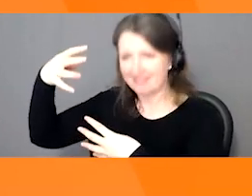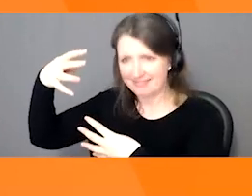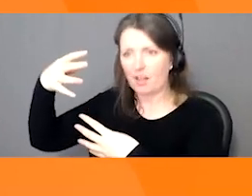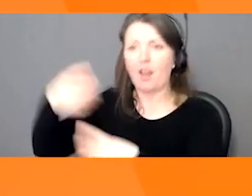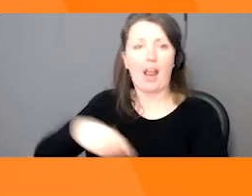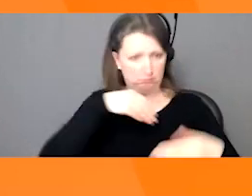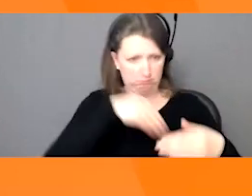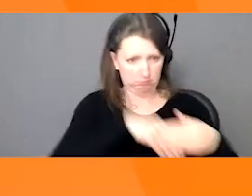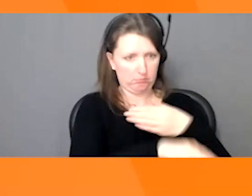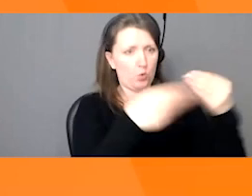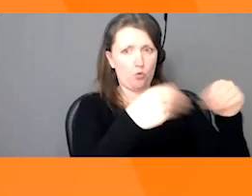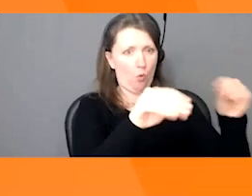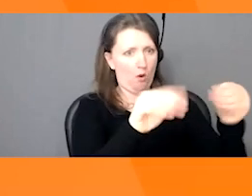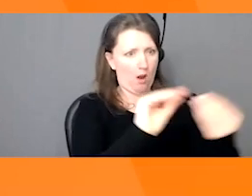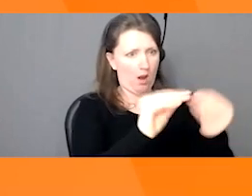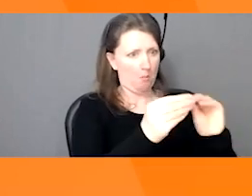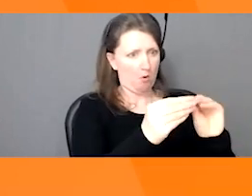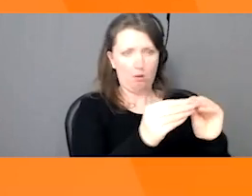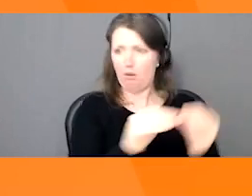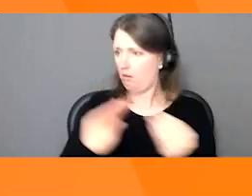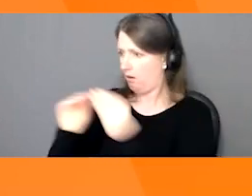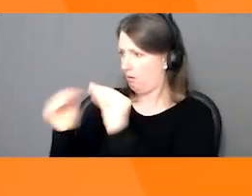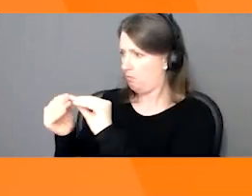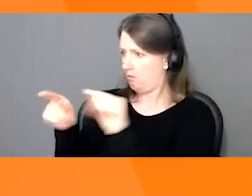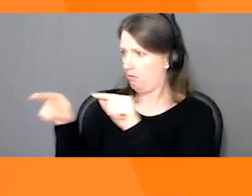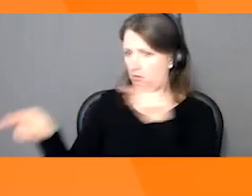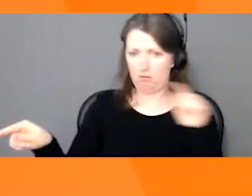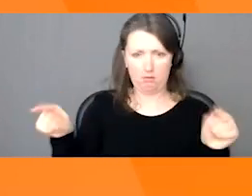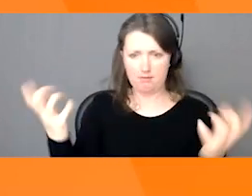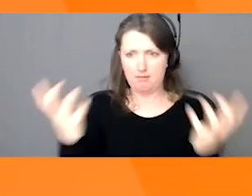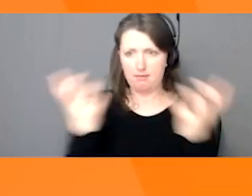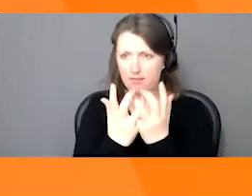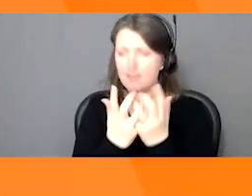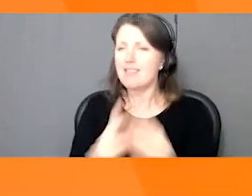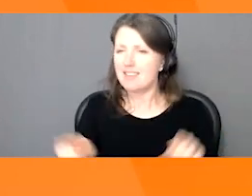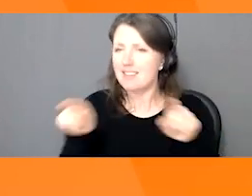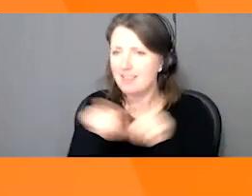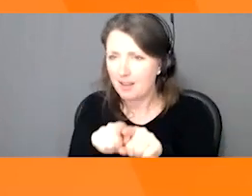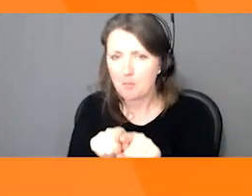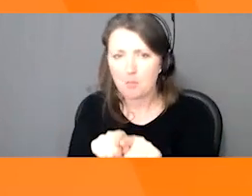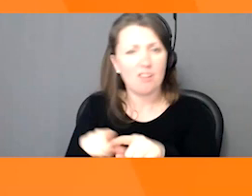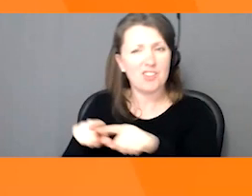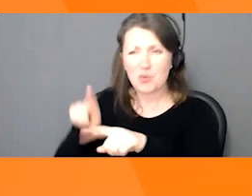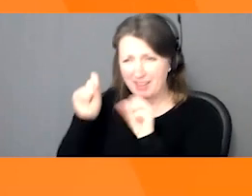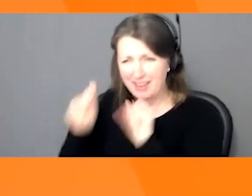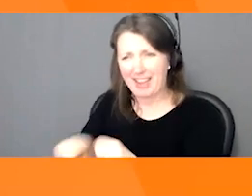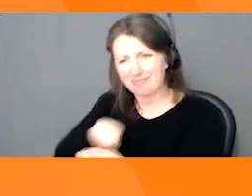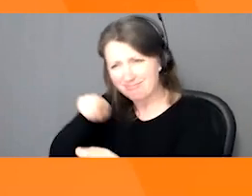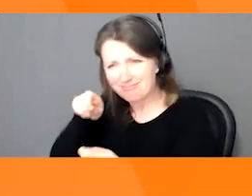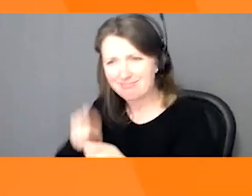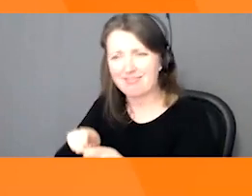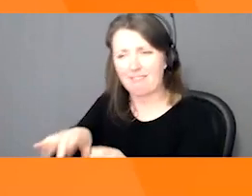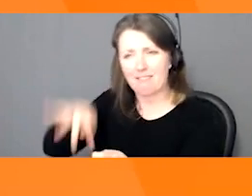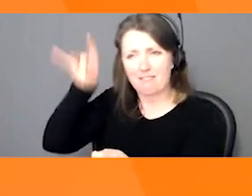They have access to more detailed product information, where to buy based on their location, precise product comparisons,